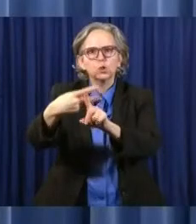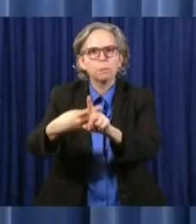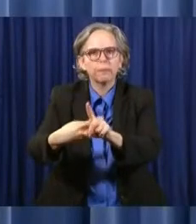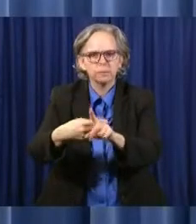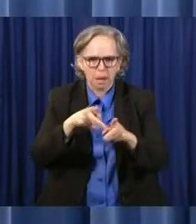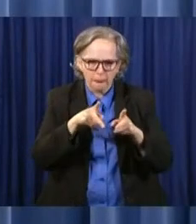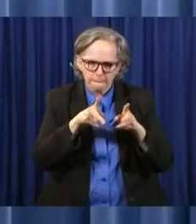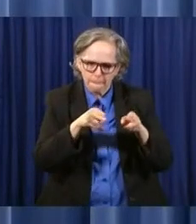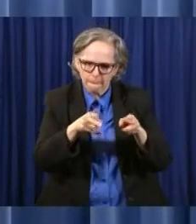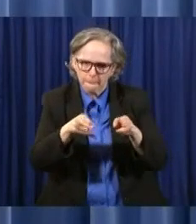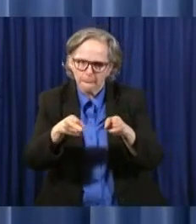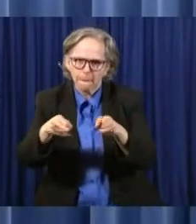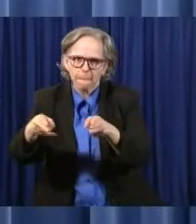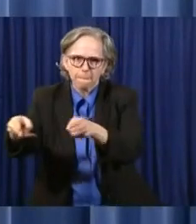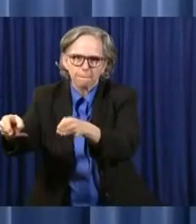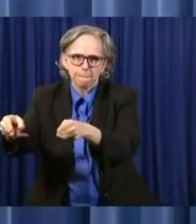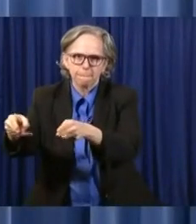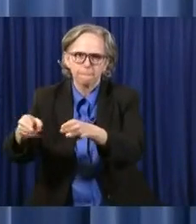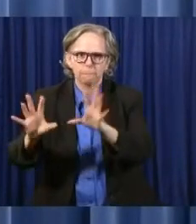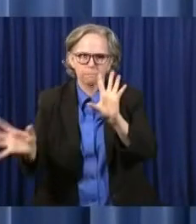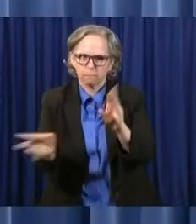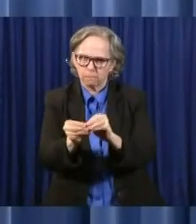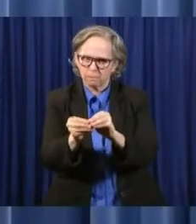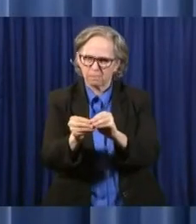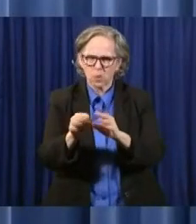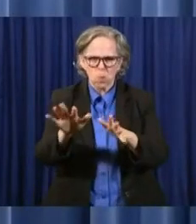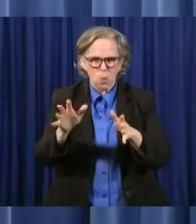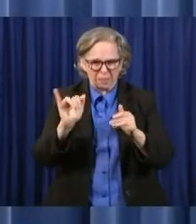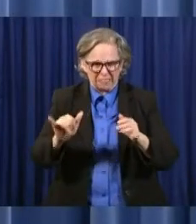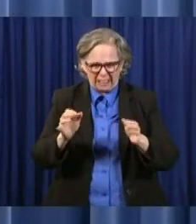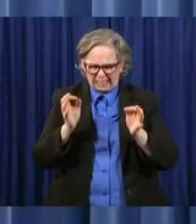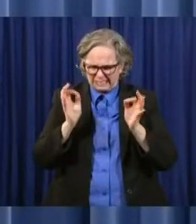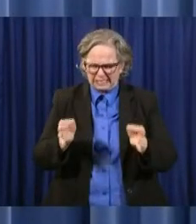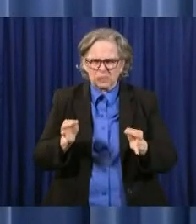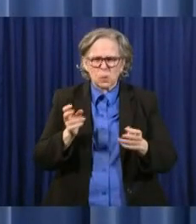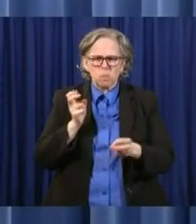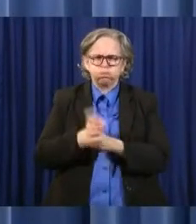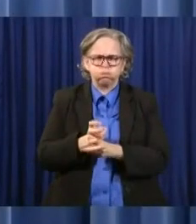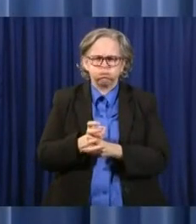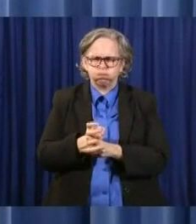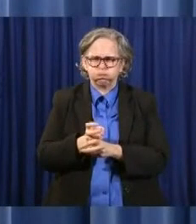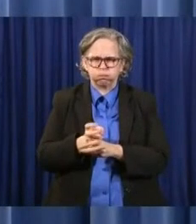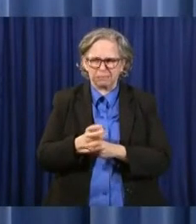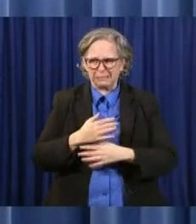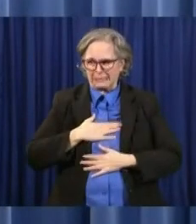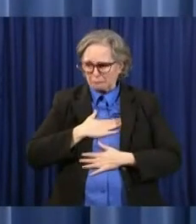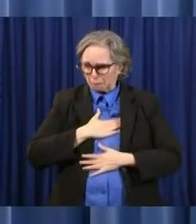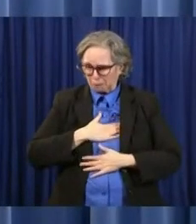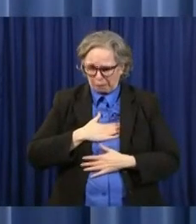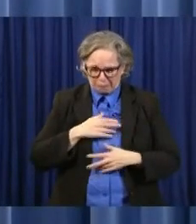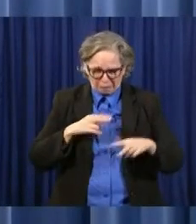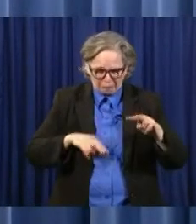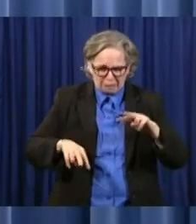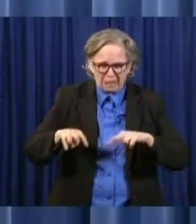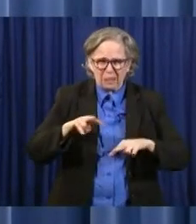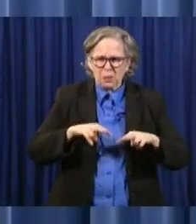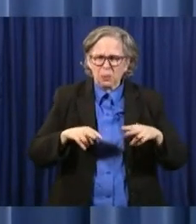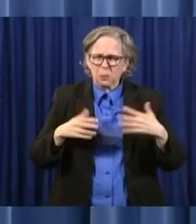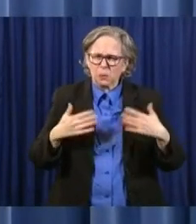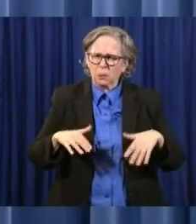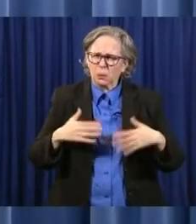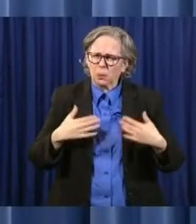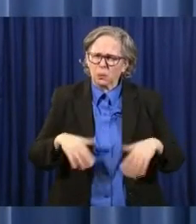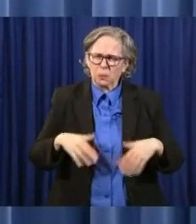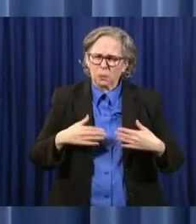Decisions like this are certainly very difficult and unpleasant. But they are part of my responsibility as your